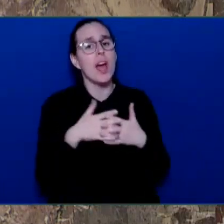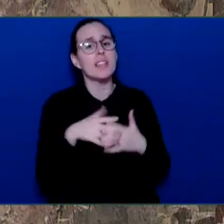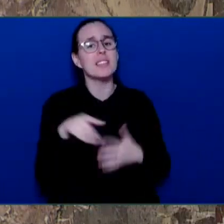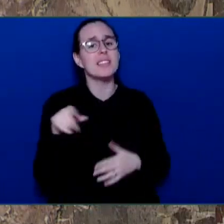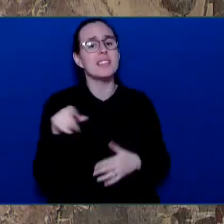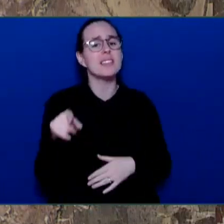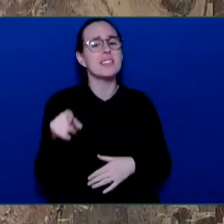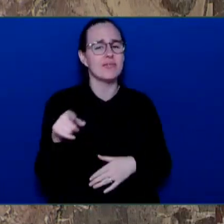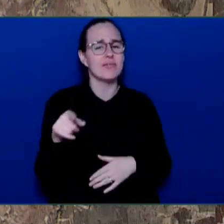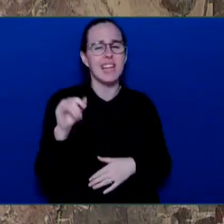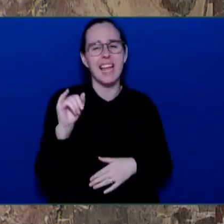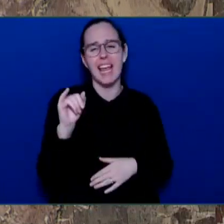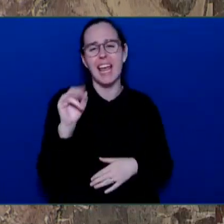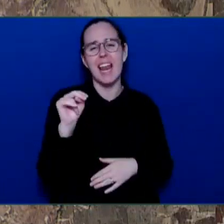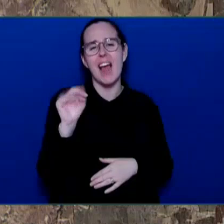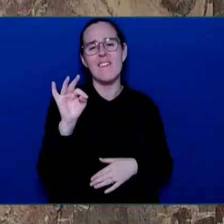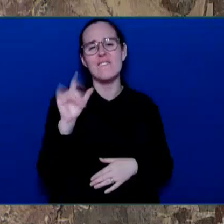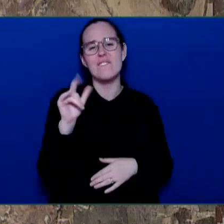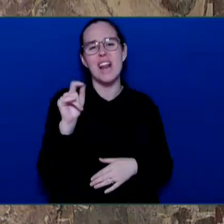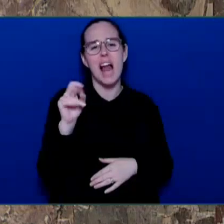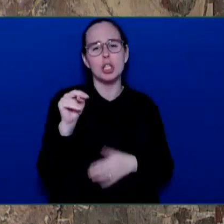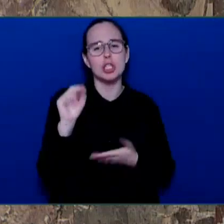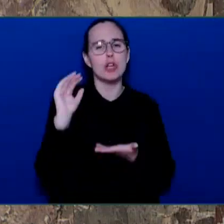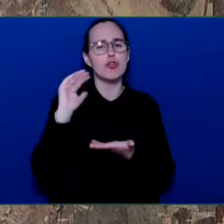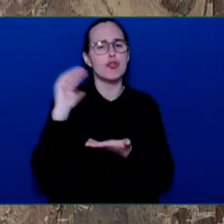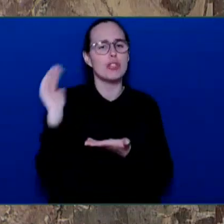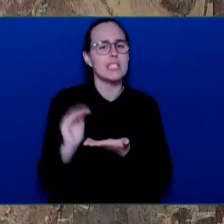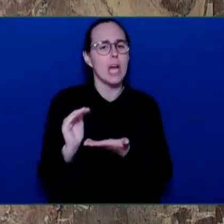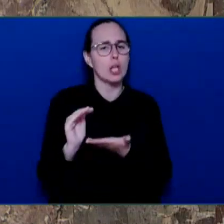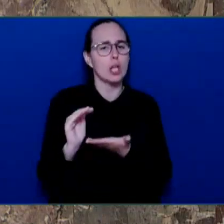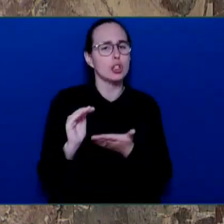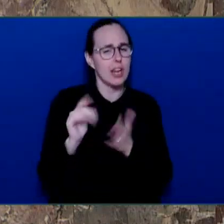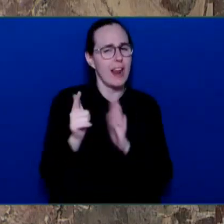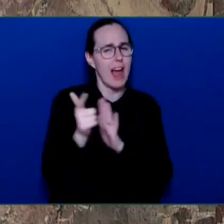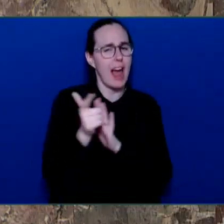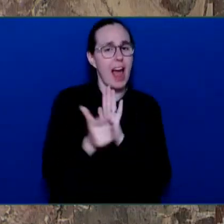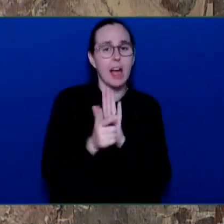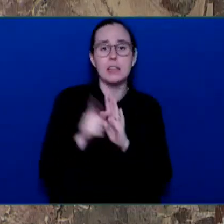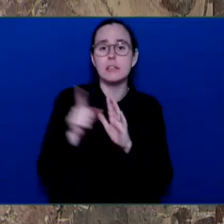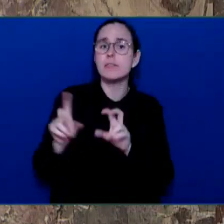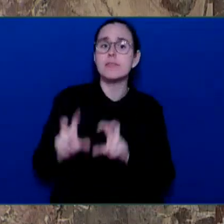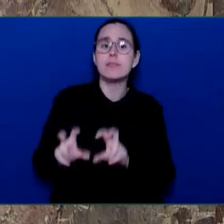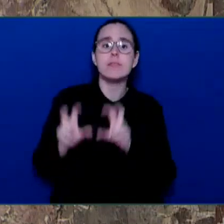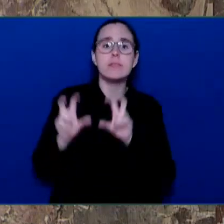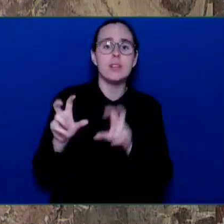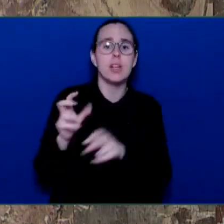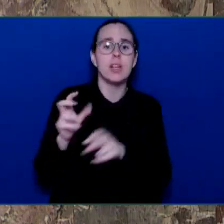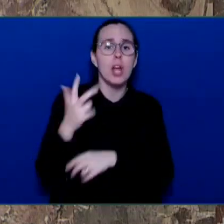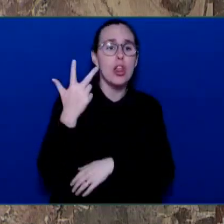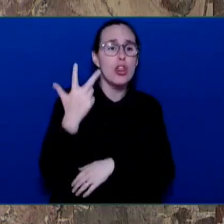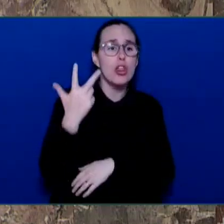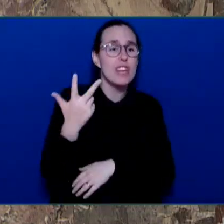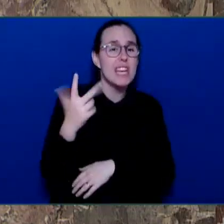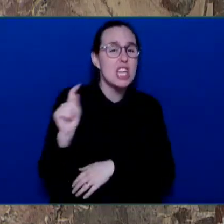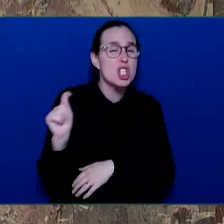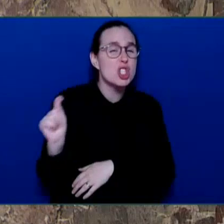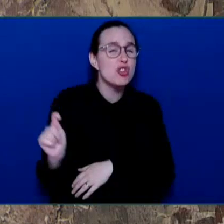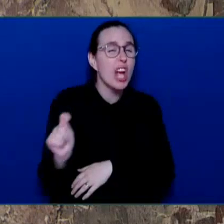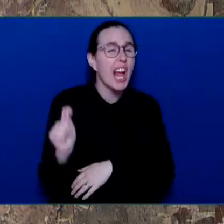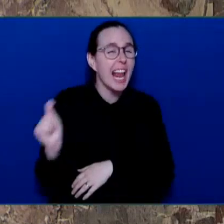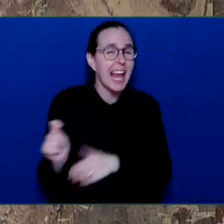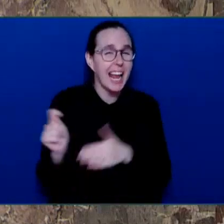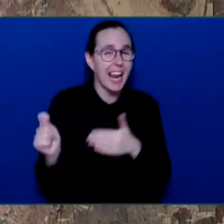trillion in investment in renewable energy and renewable energy technologies. British Columbia is